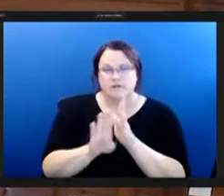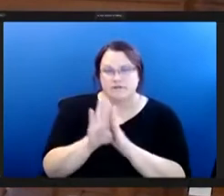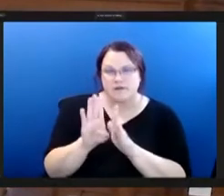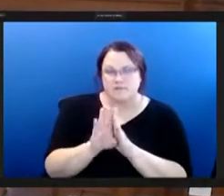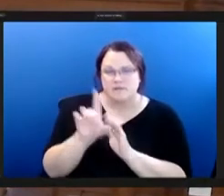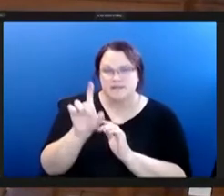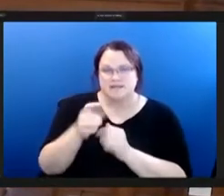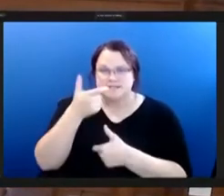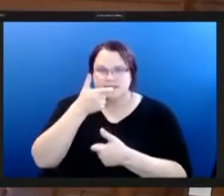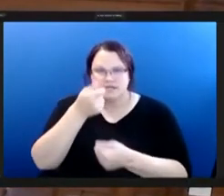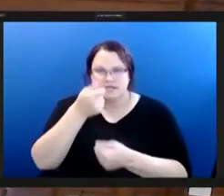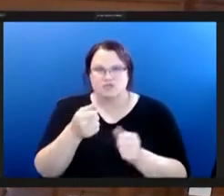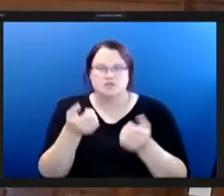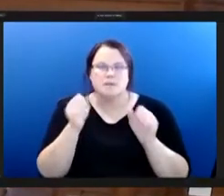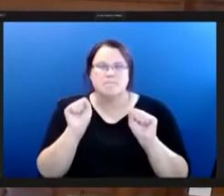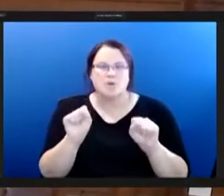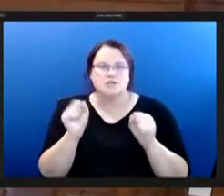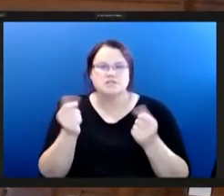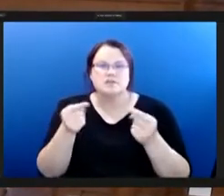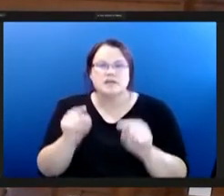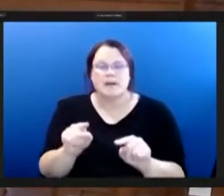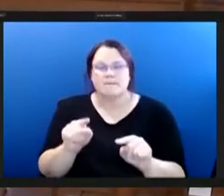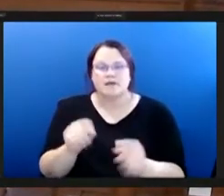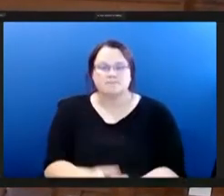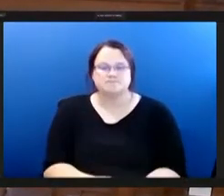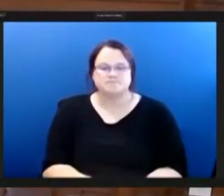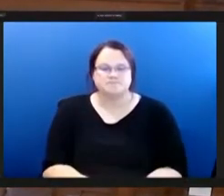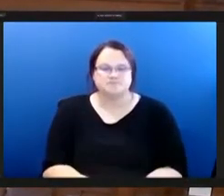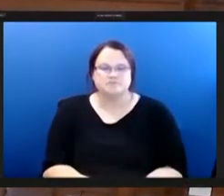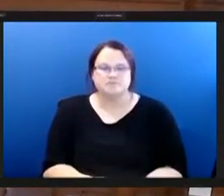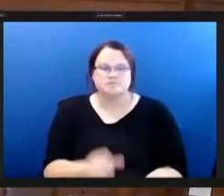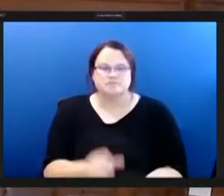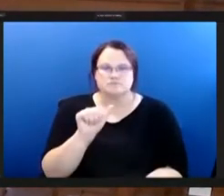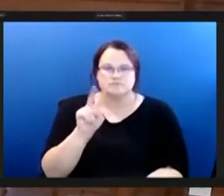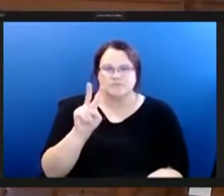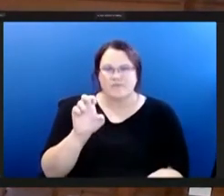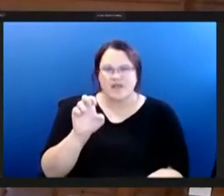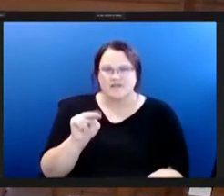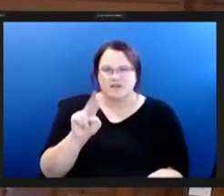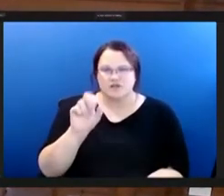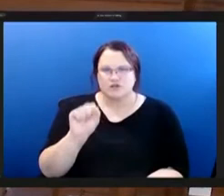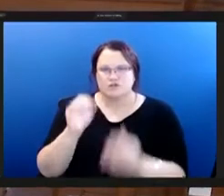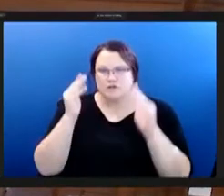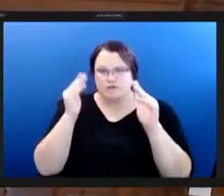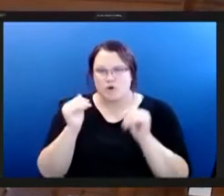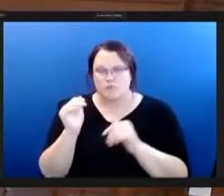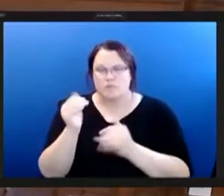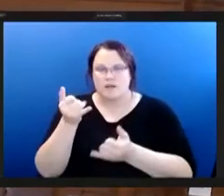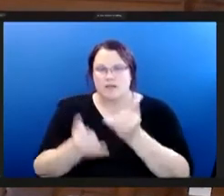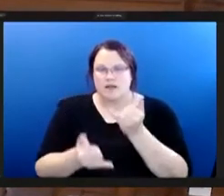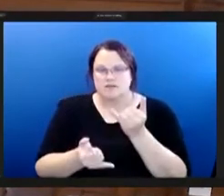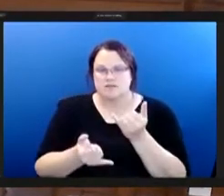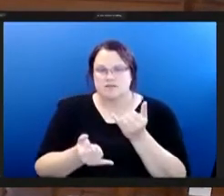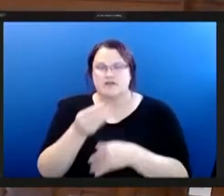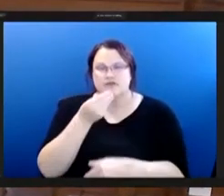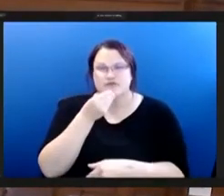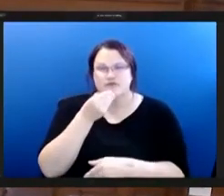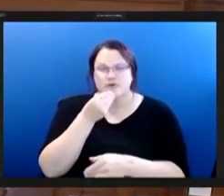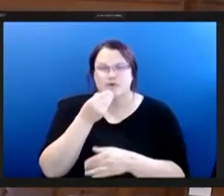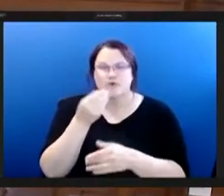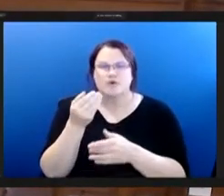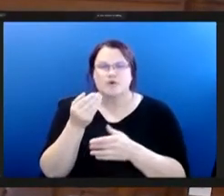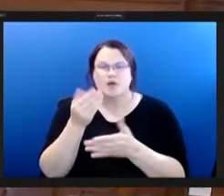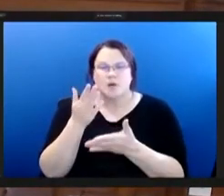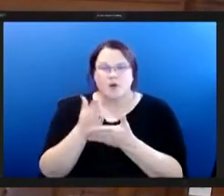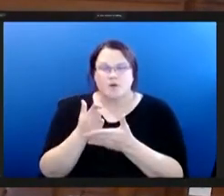that may occur in other on other fund buckets such as avenues of hope and lastly i want to note that food apartheid was created by